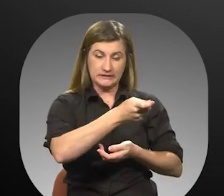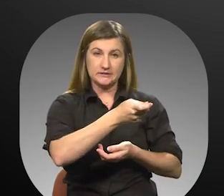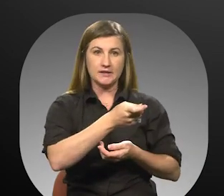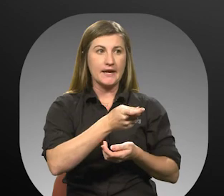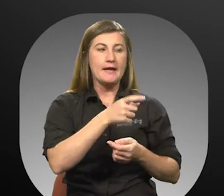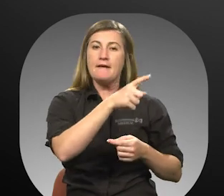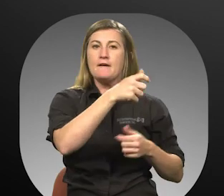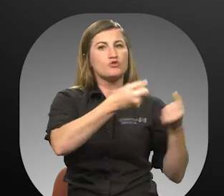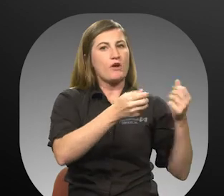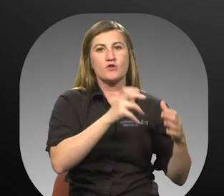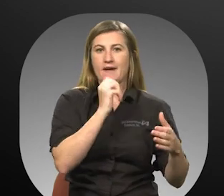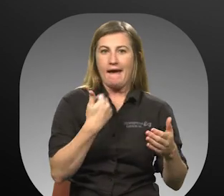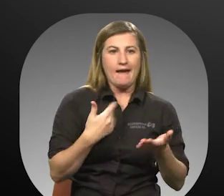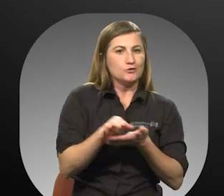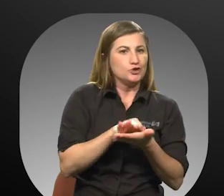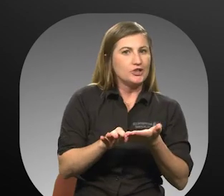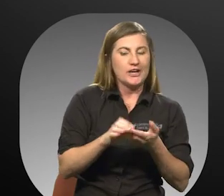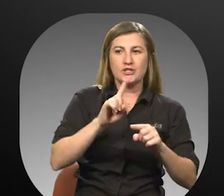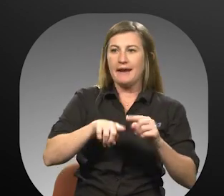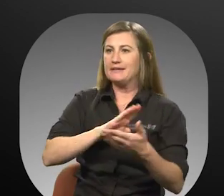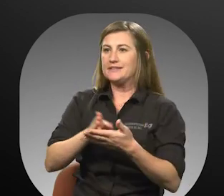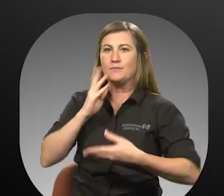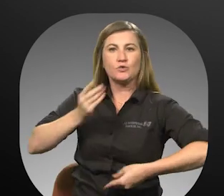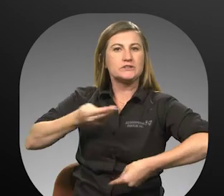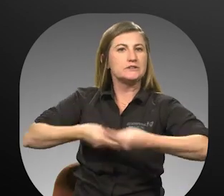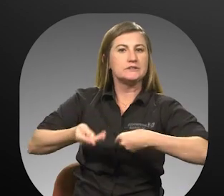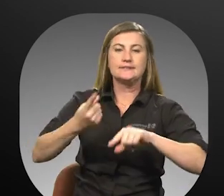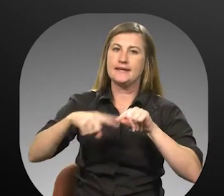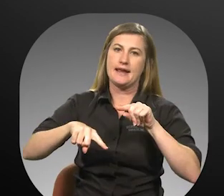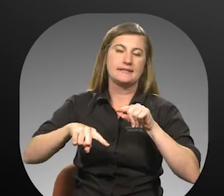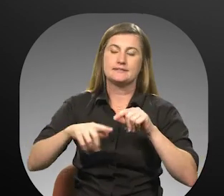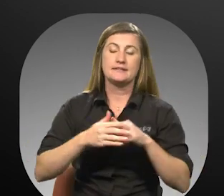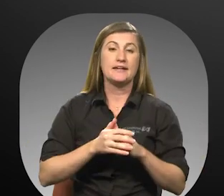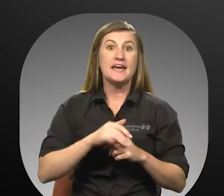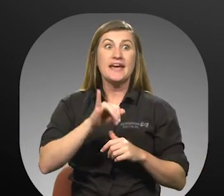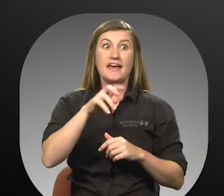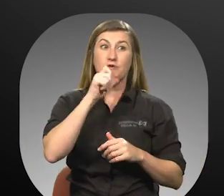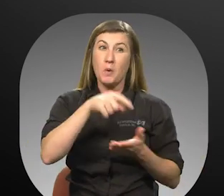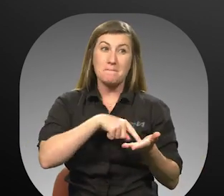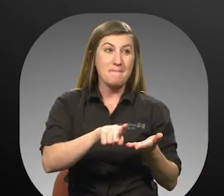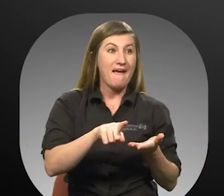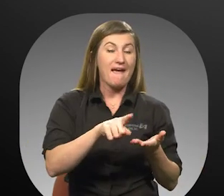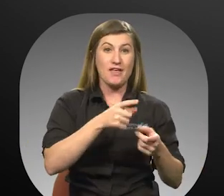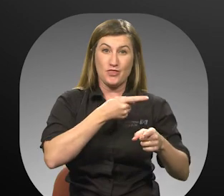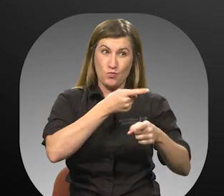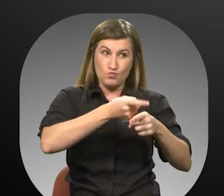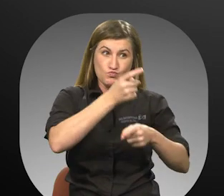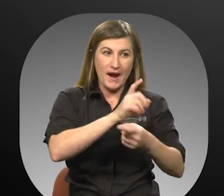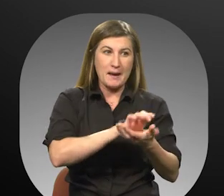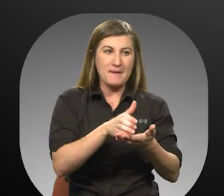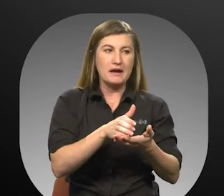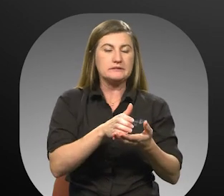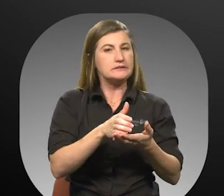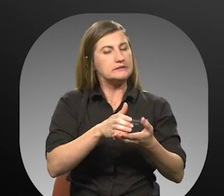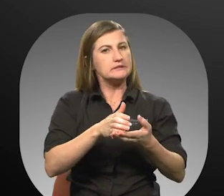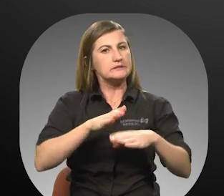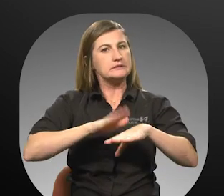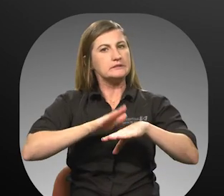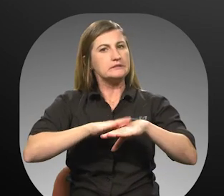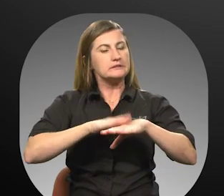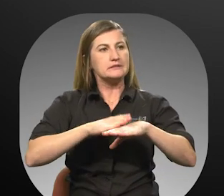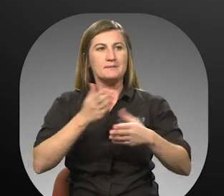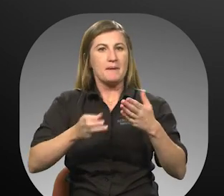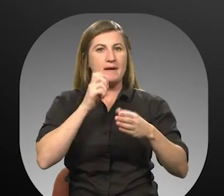do not carry money and will not make additional stops to get change. Failure to pay the appropriate fare may jeopardize your transportation